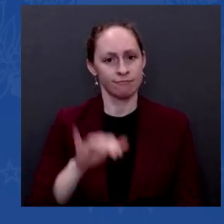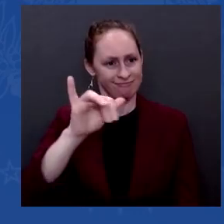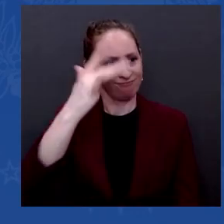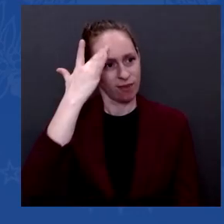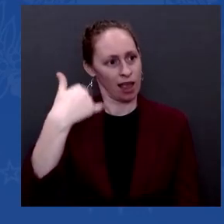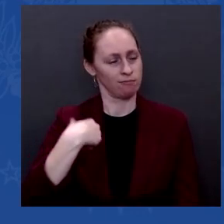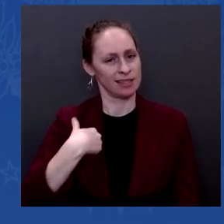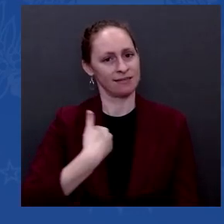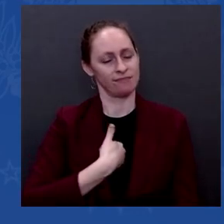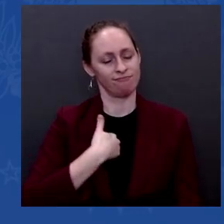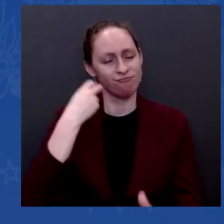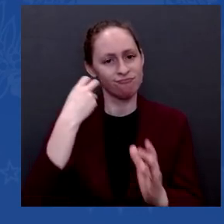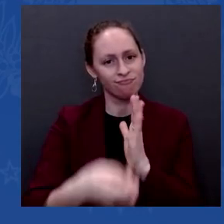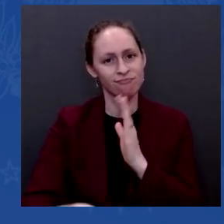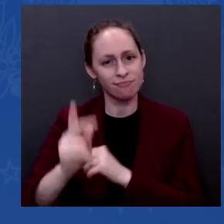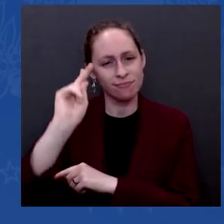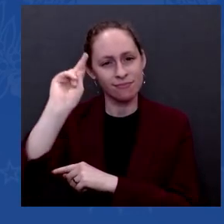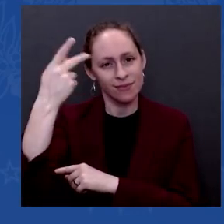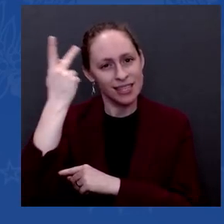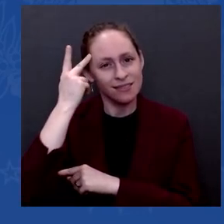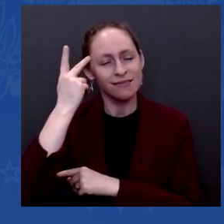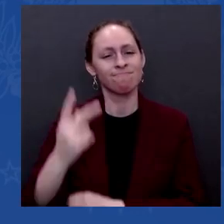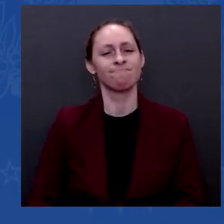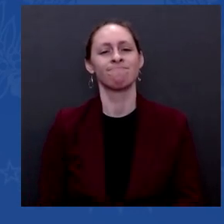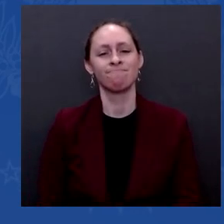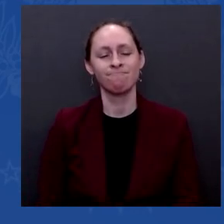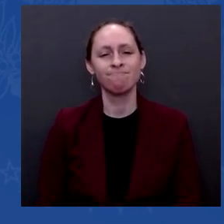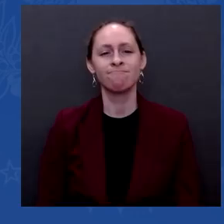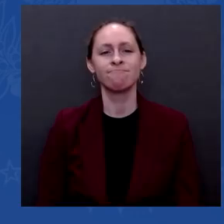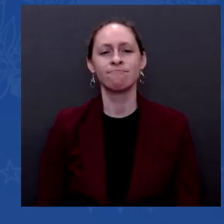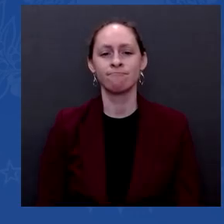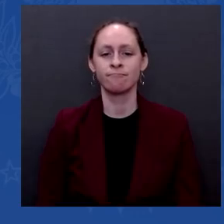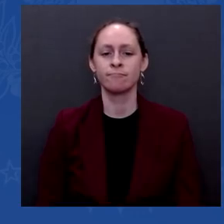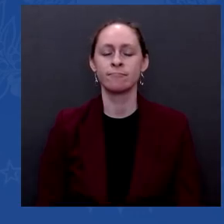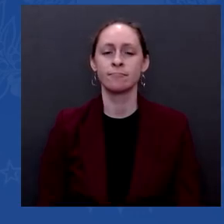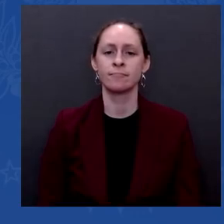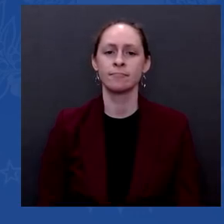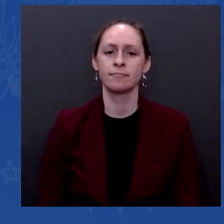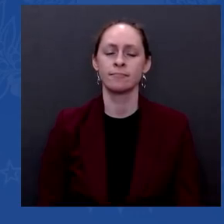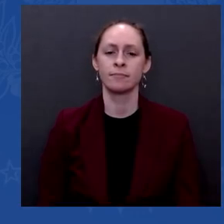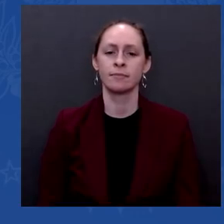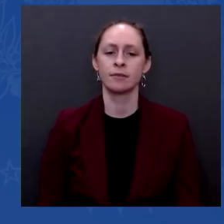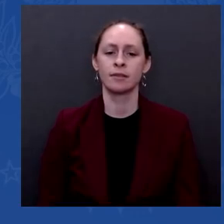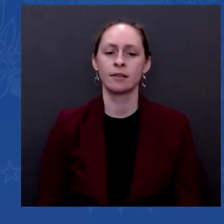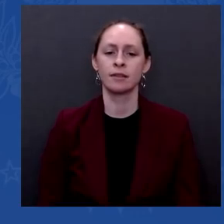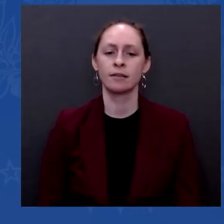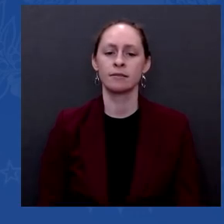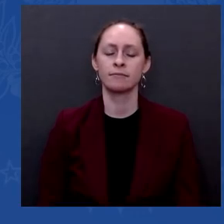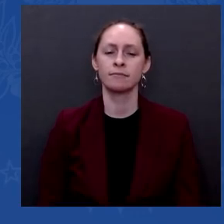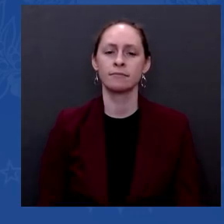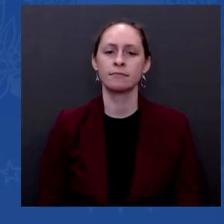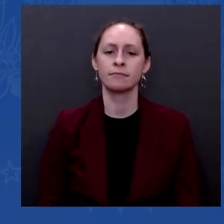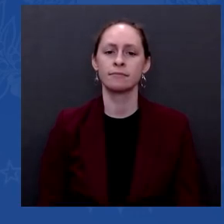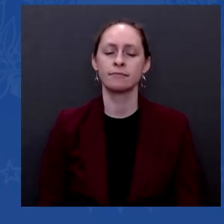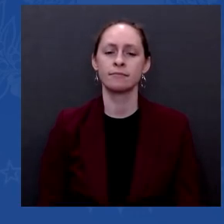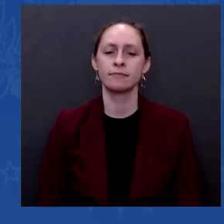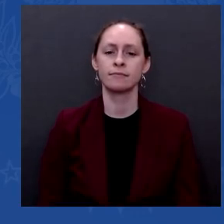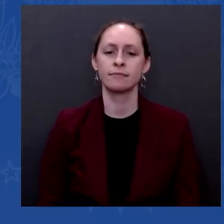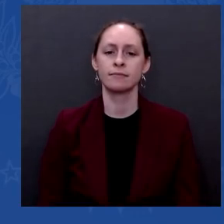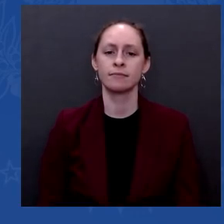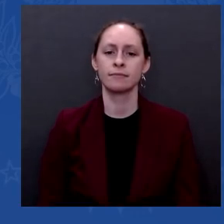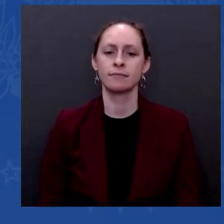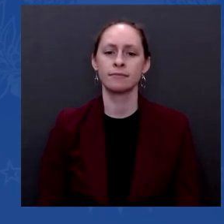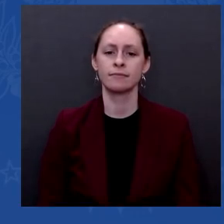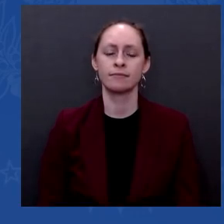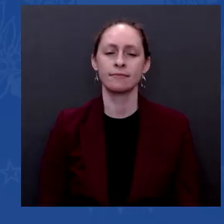in every community on whether or not the timing of assertions made by people has been